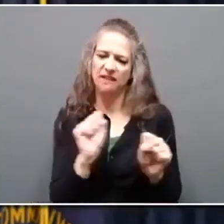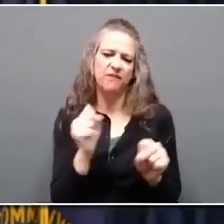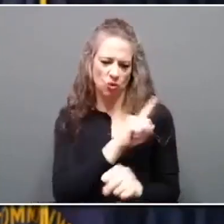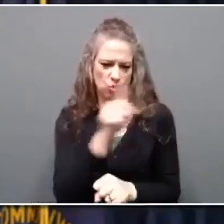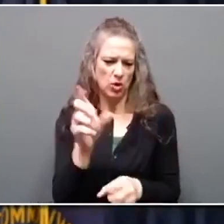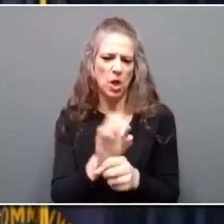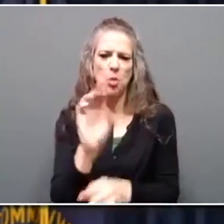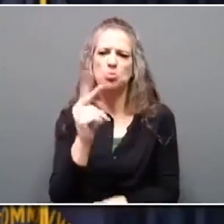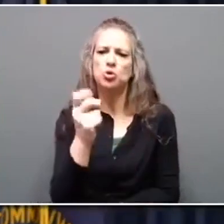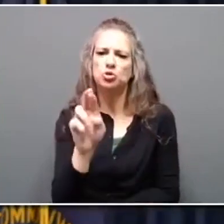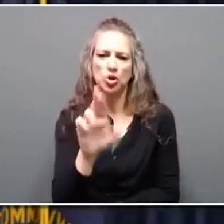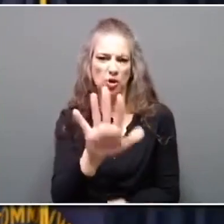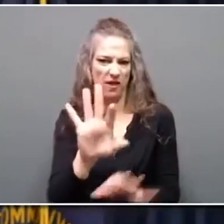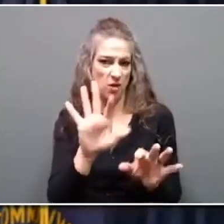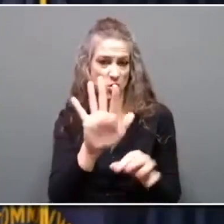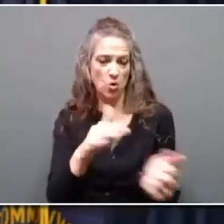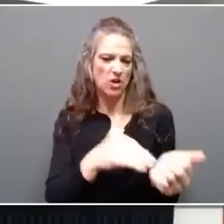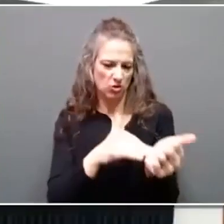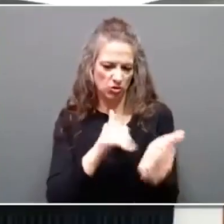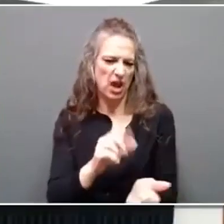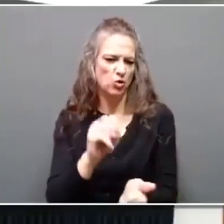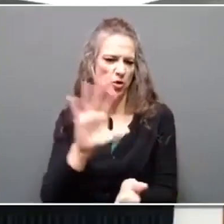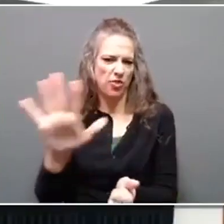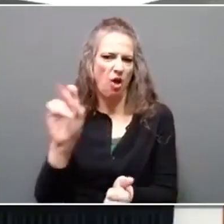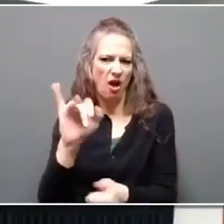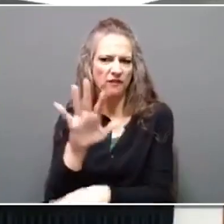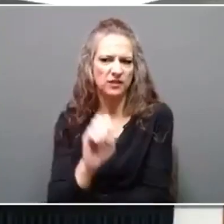probably do that in their office. Thank you.